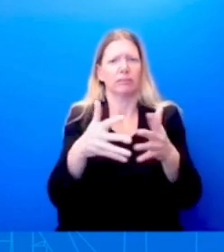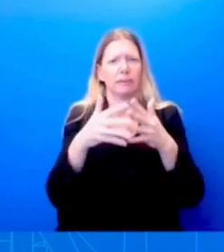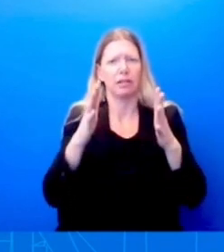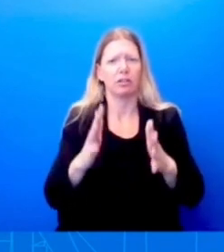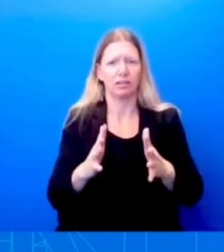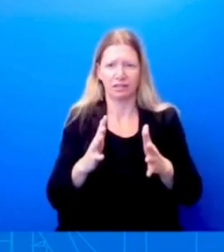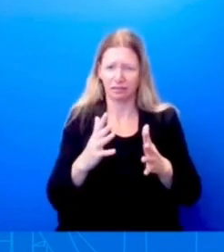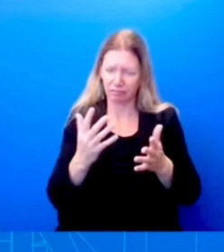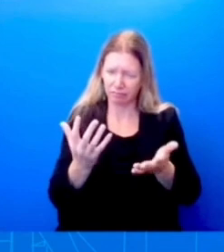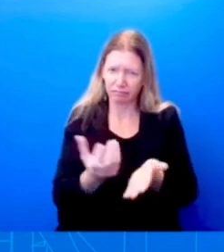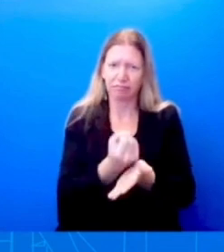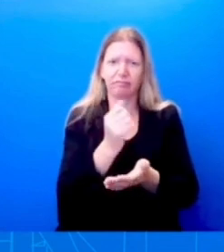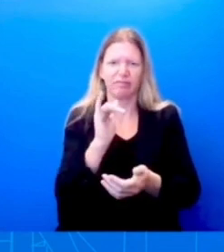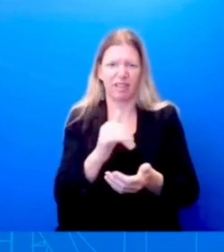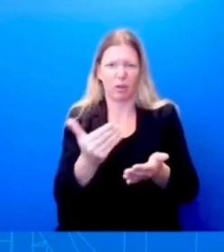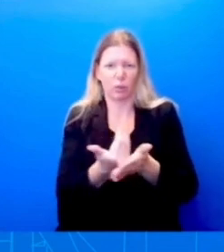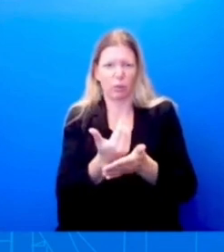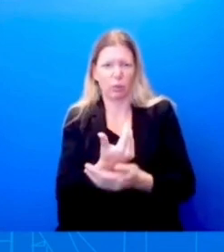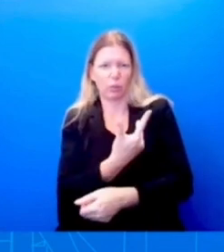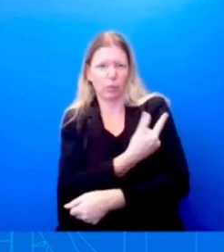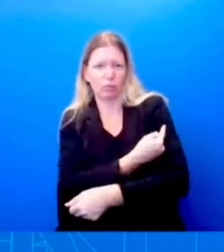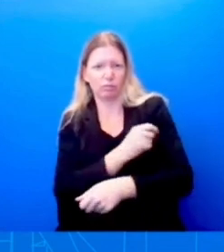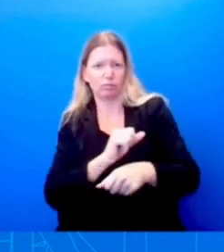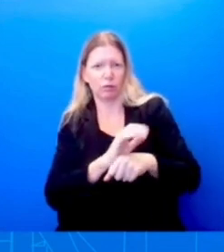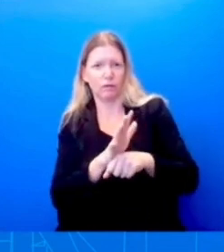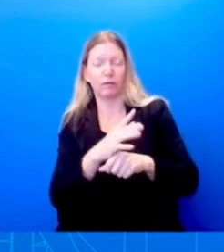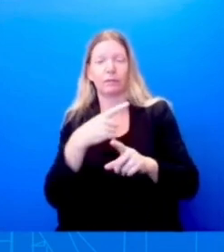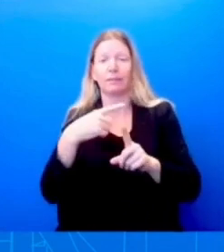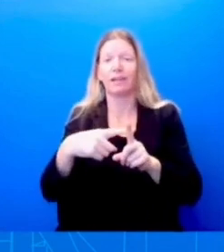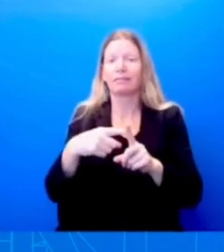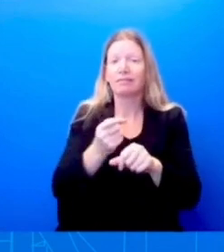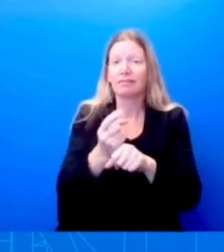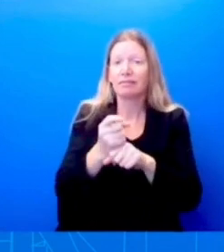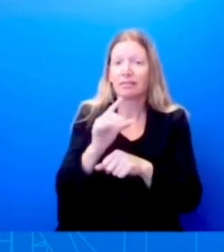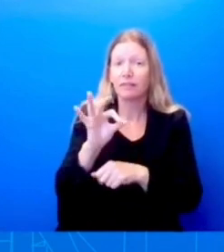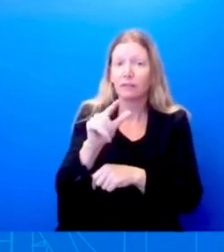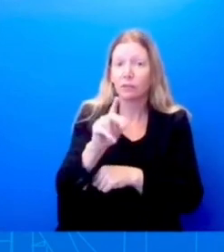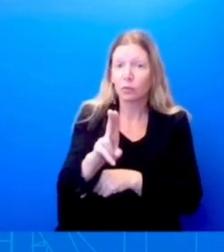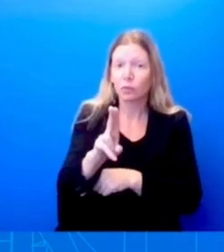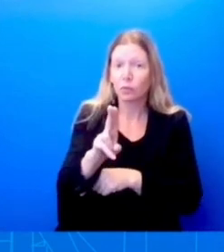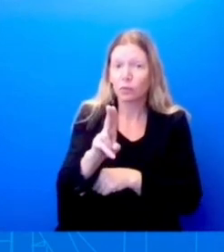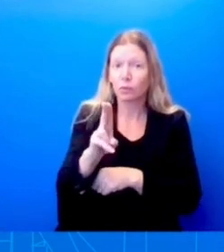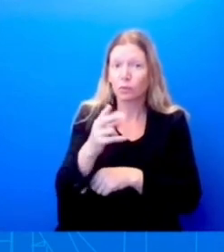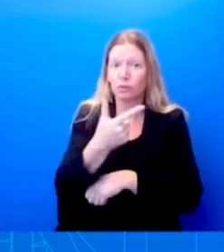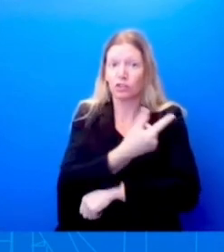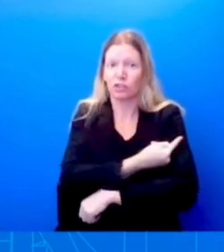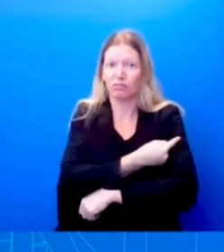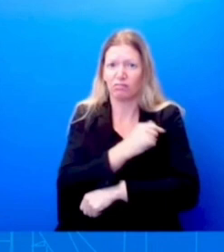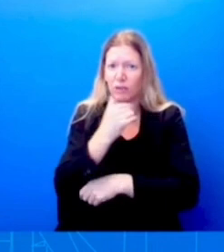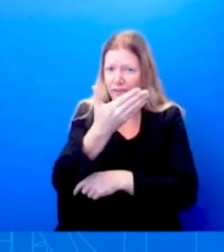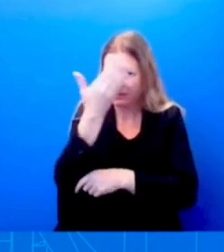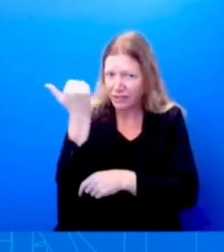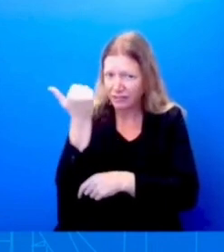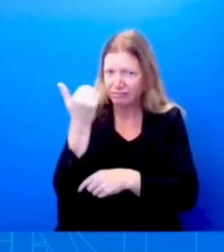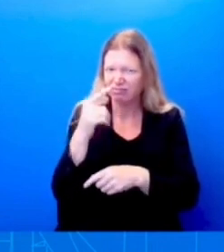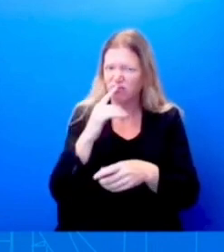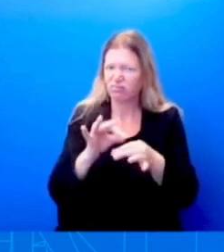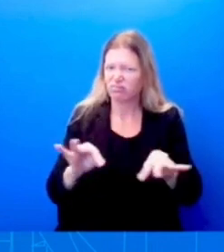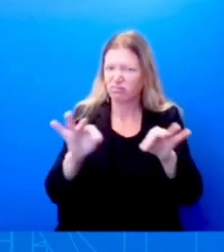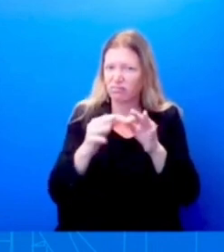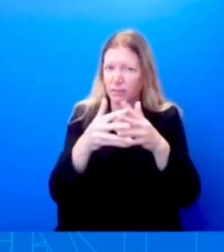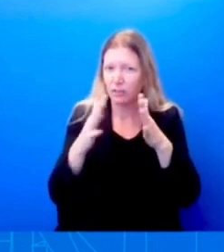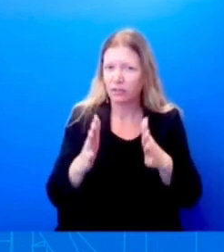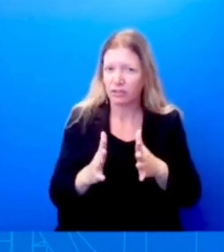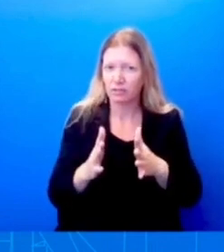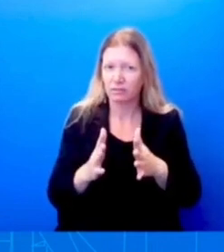that is important for Americans to get. And an RSV immunization for people over 60 and for infants. That is something that